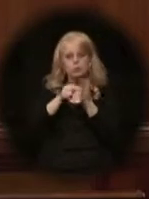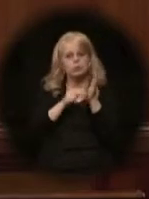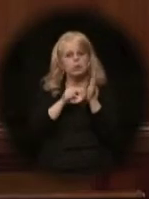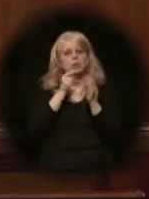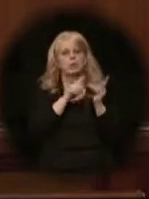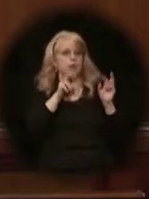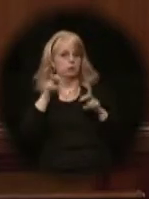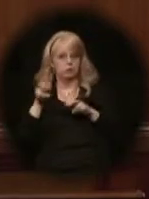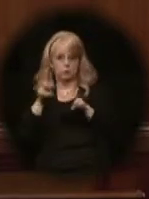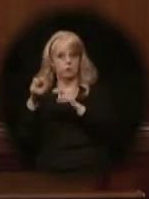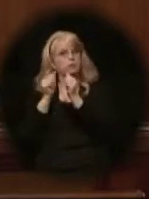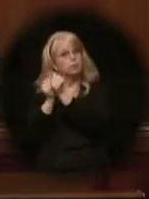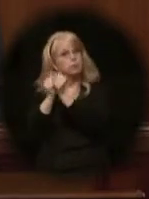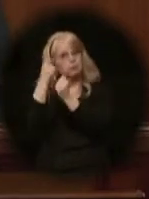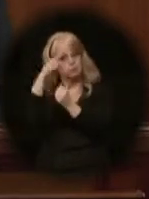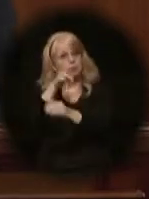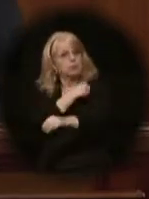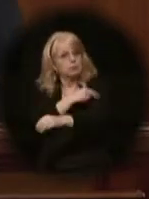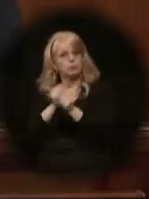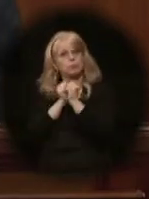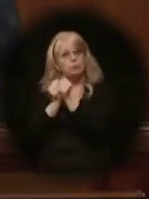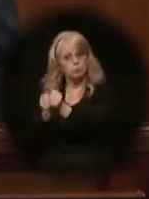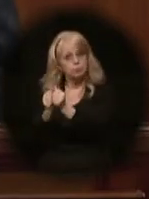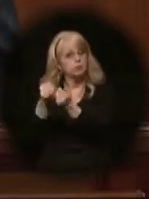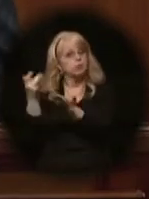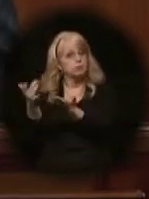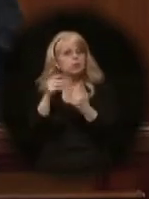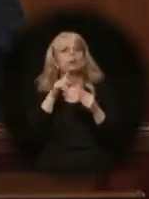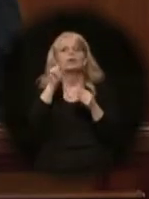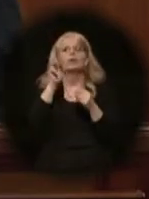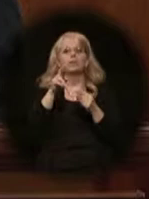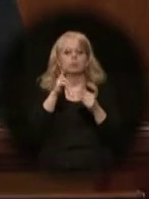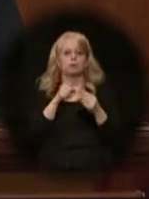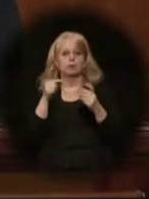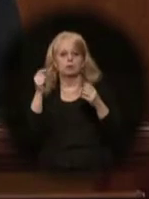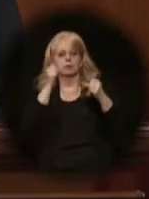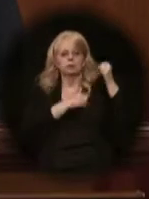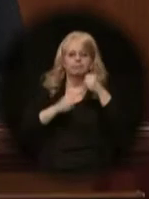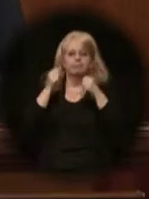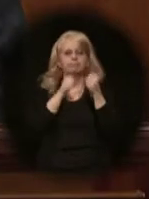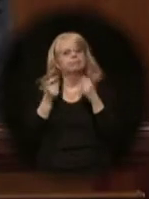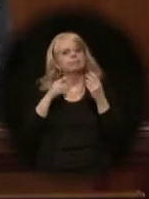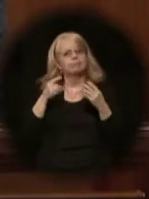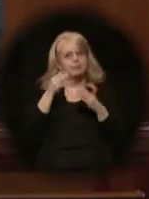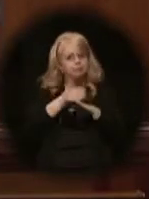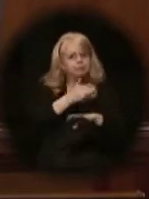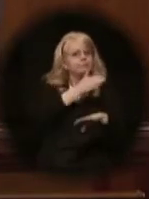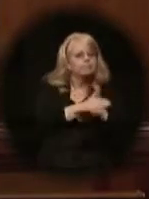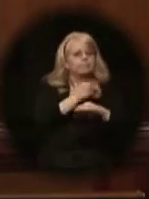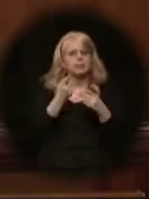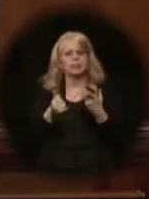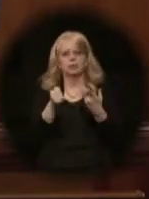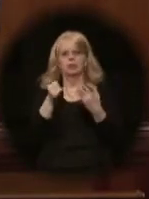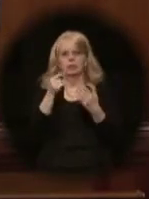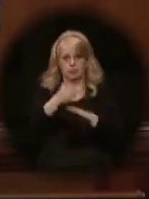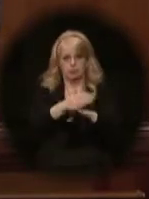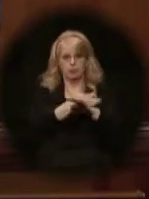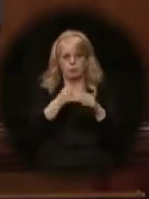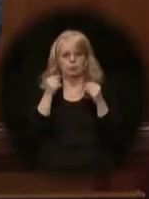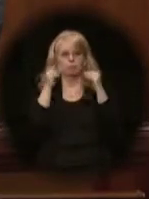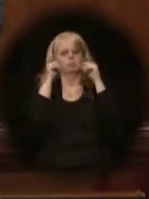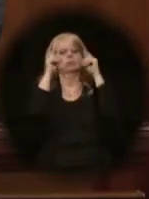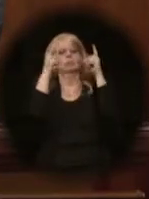Seattle to be with him in the hospital. And with that, Trevor fought back. Trevor's recovery is described as miraculous. He worked